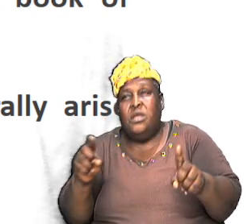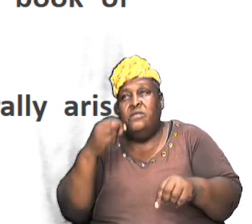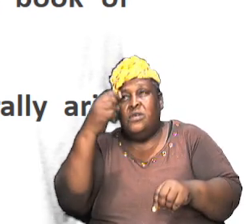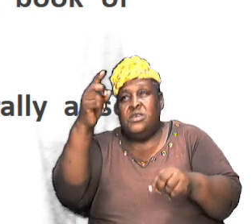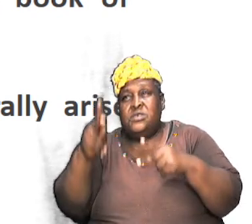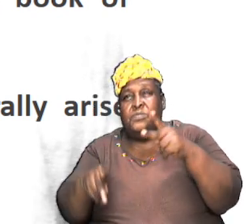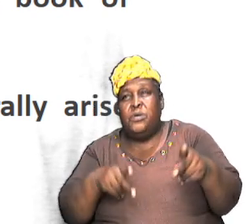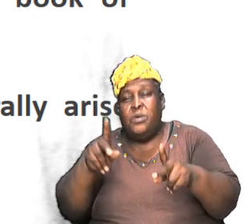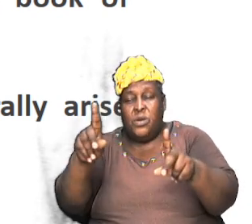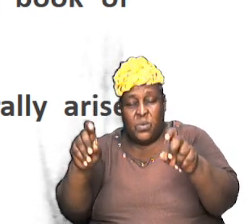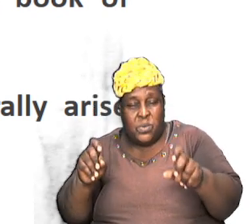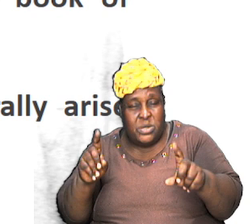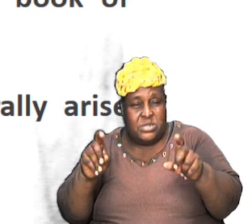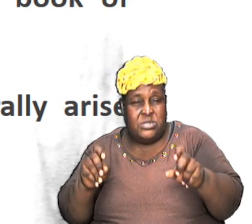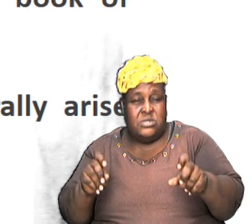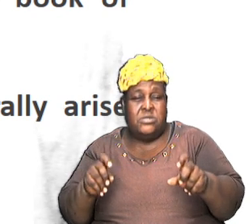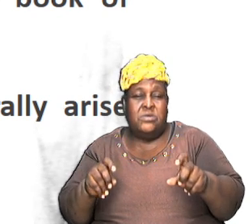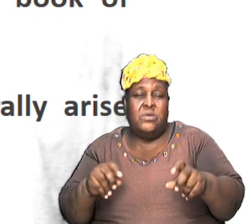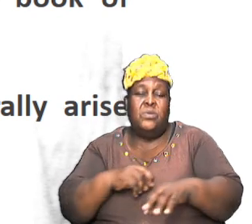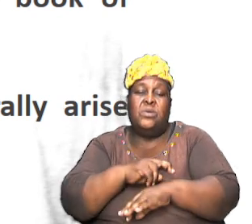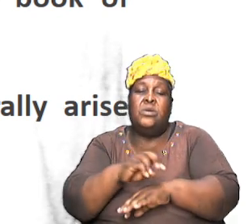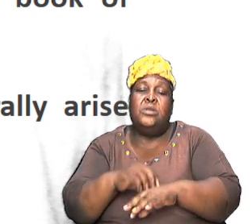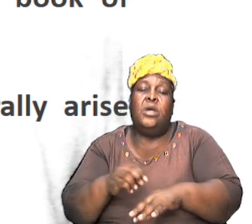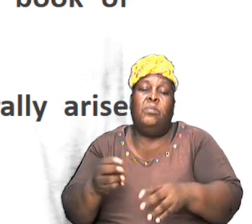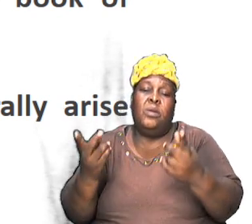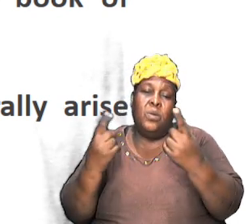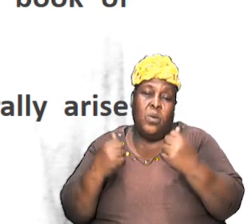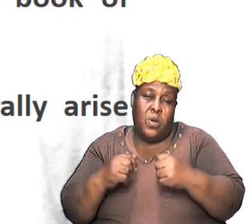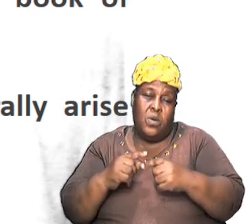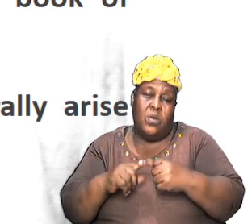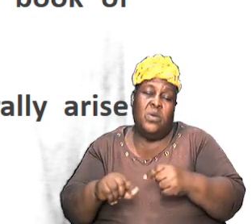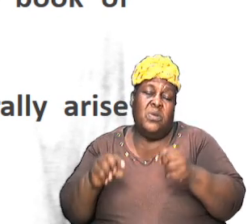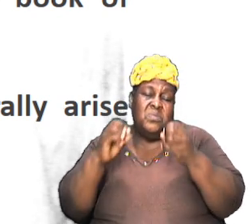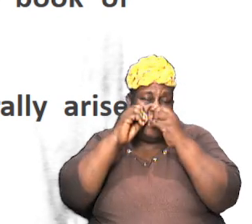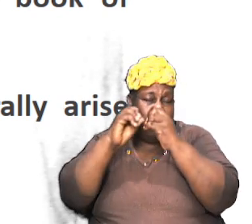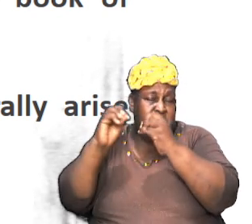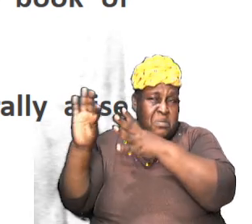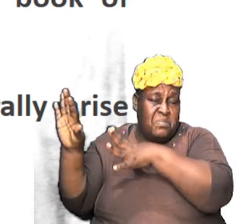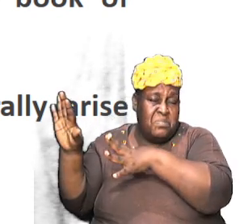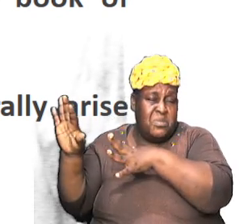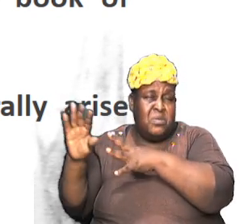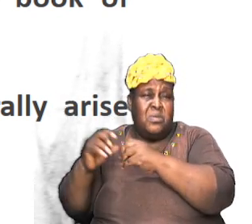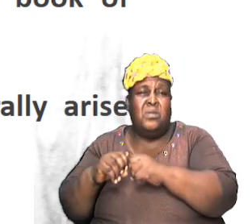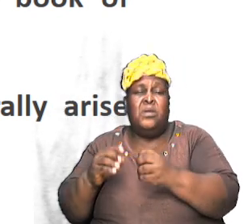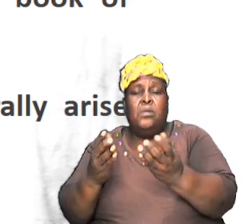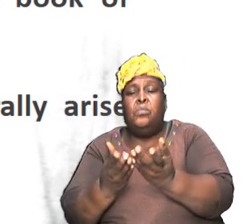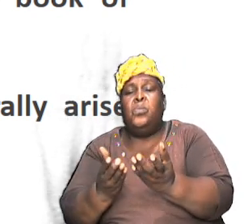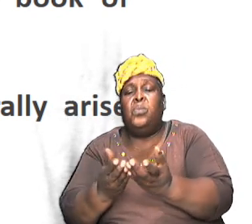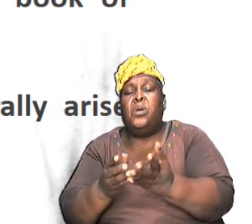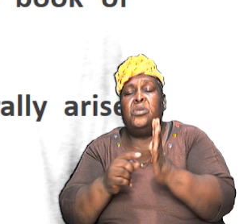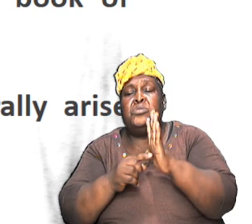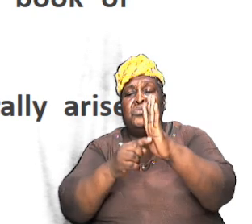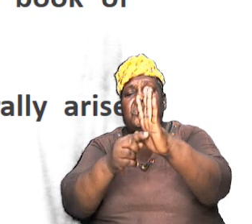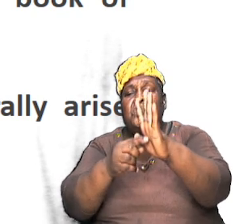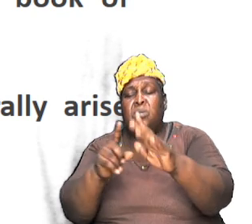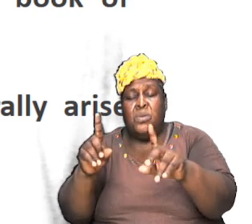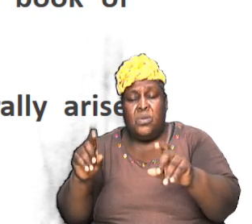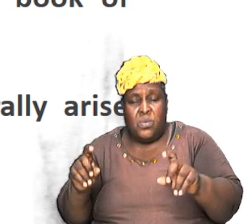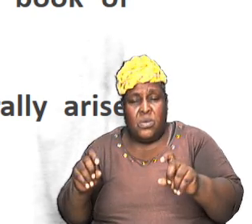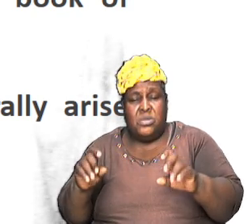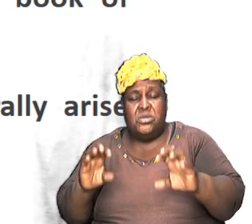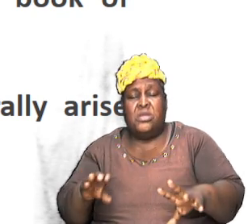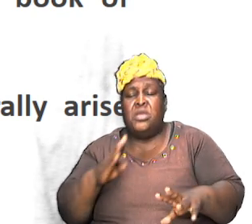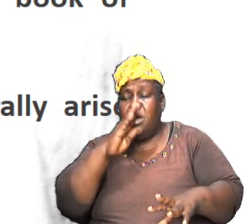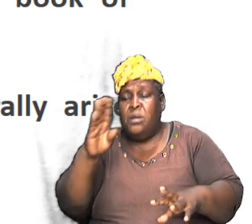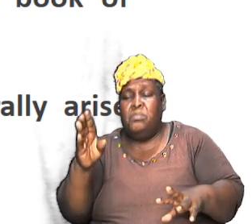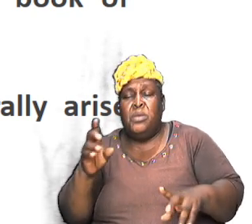questions that would normally come to disprove the book and showing that the questions can be answered from the